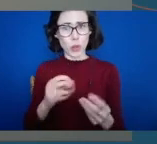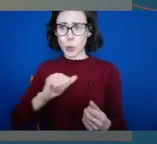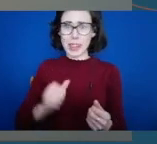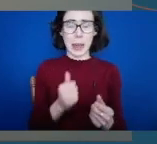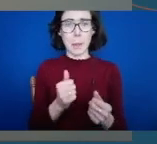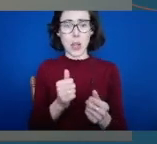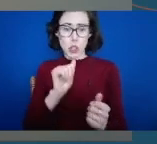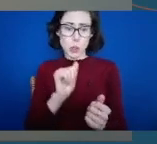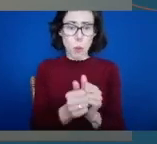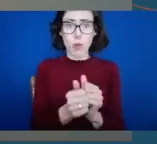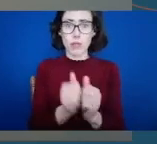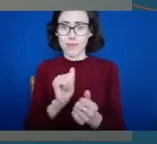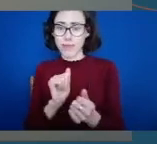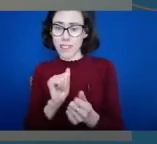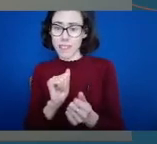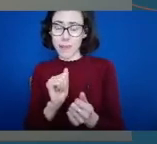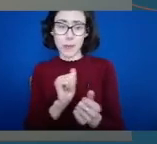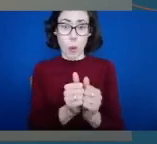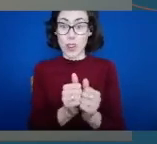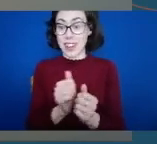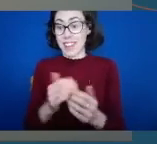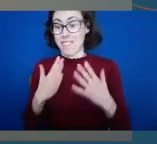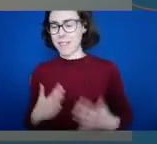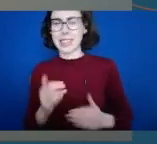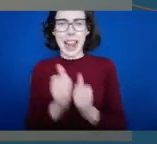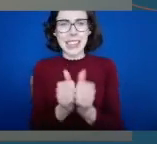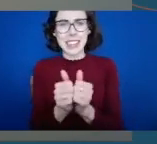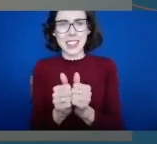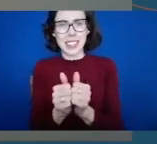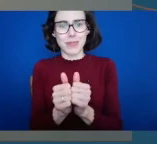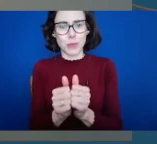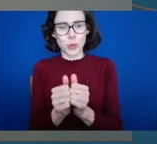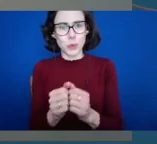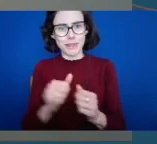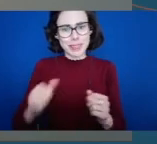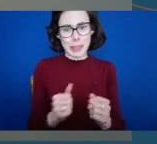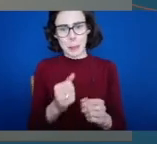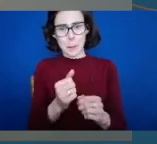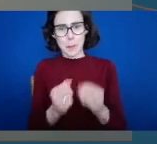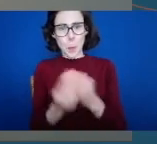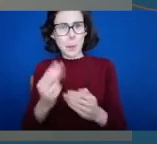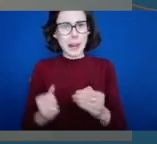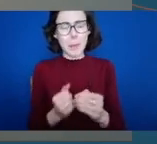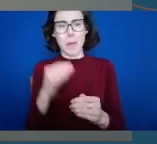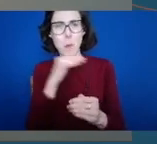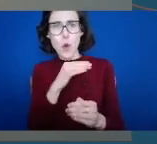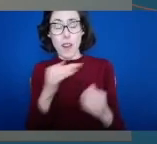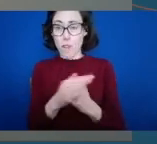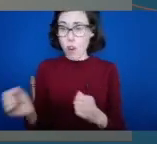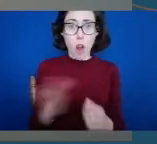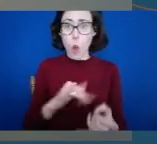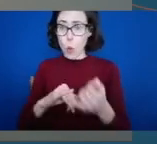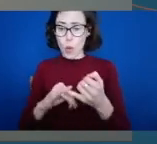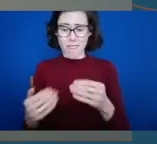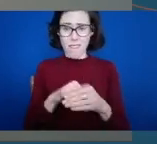table. And I suppose for all of us involved in sport and physical activity, we have all adapted in particular over the last number of